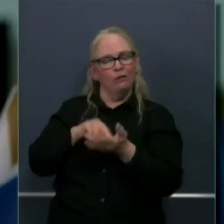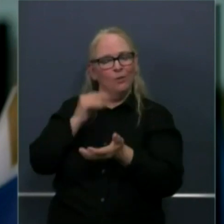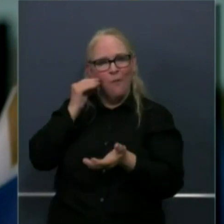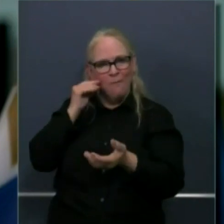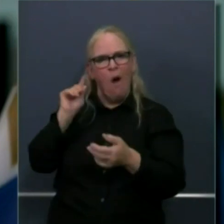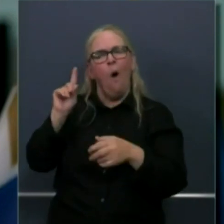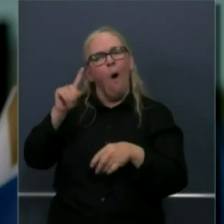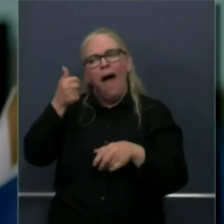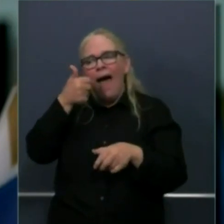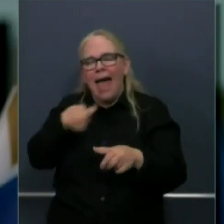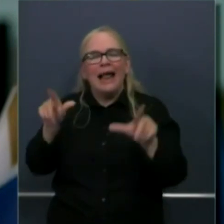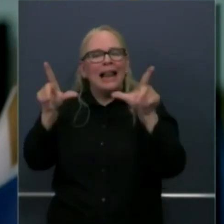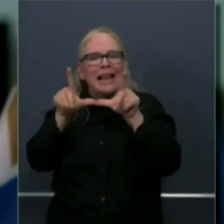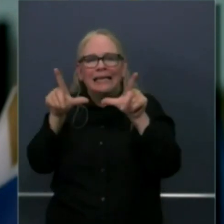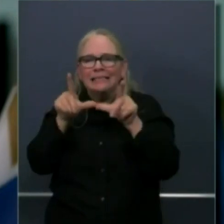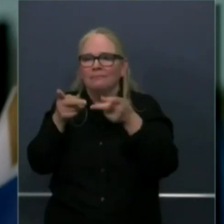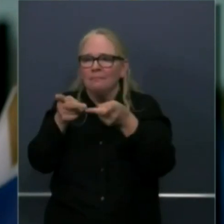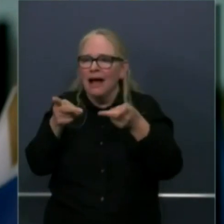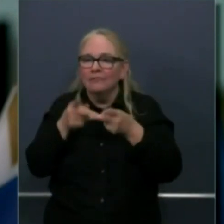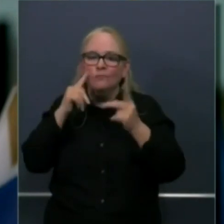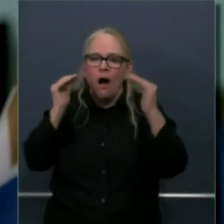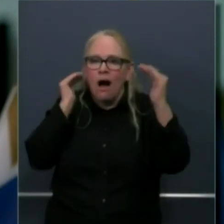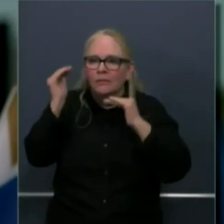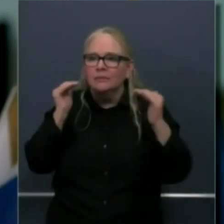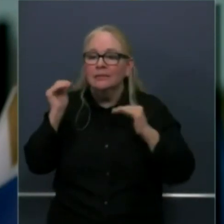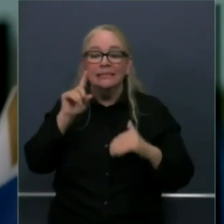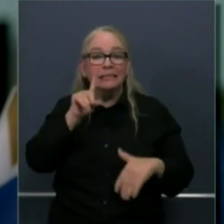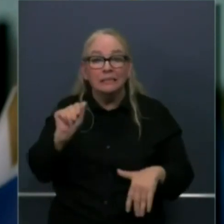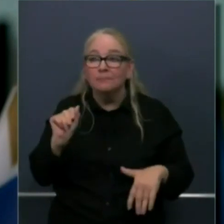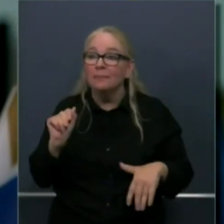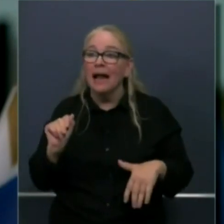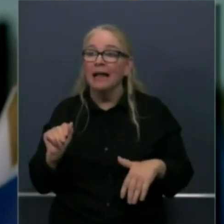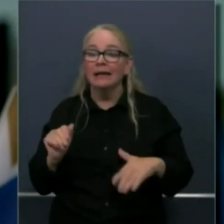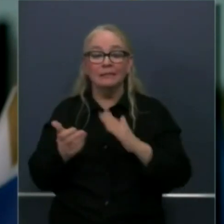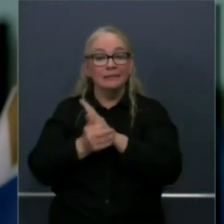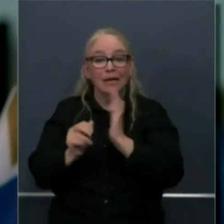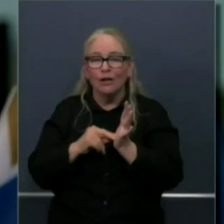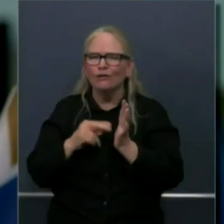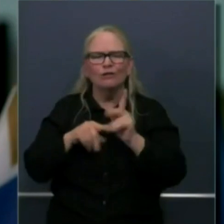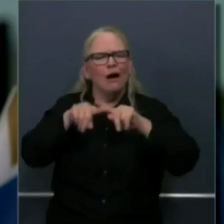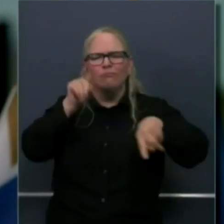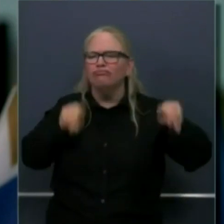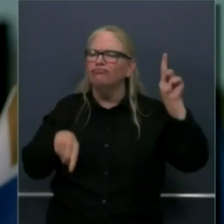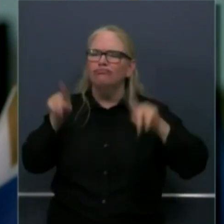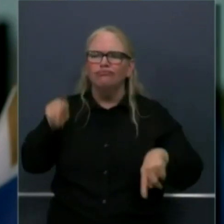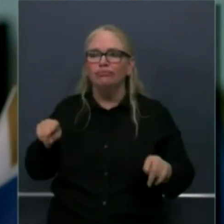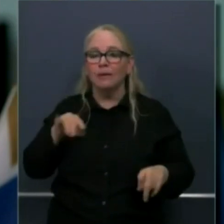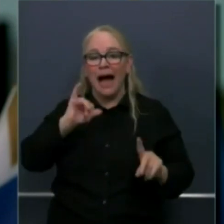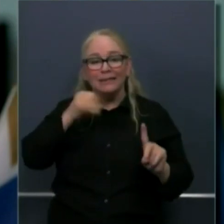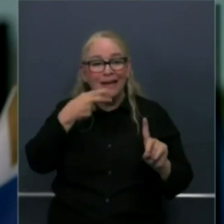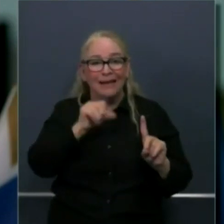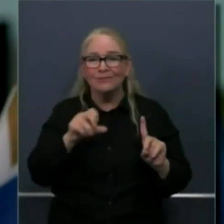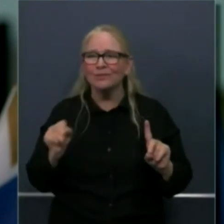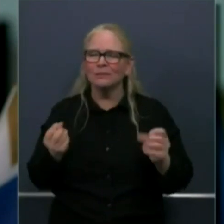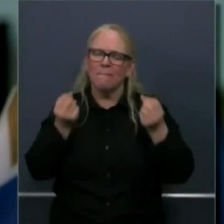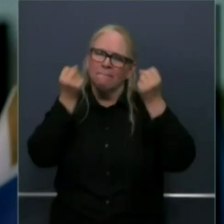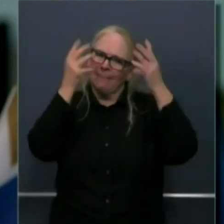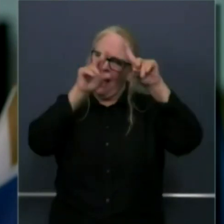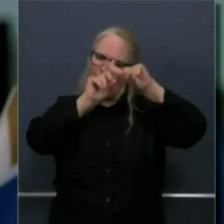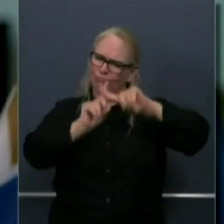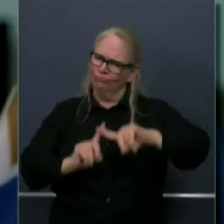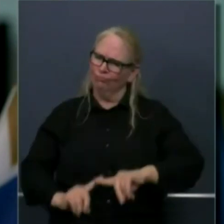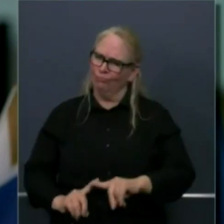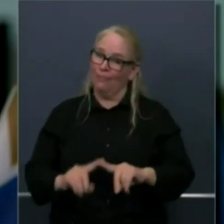responsibility, 7,400 plus additional facilities. IHS, mean, across the panoply of the vulnerable,